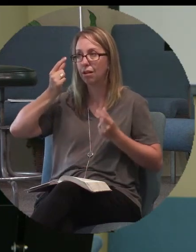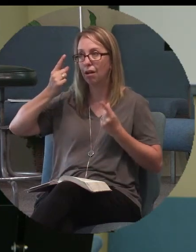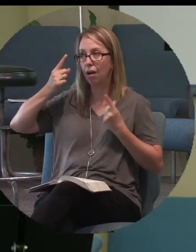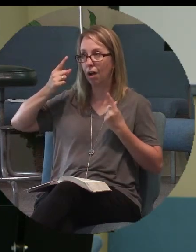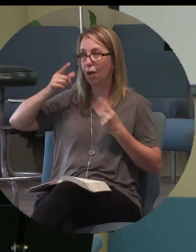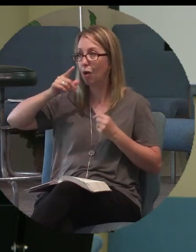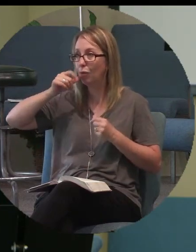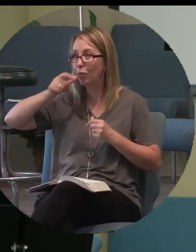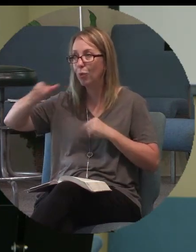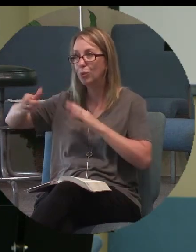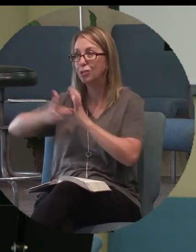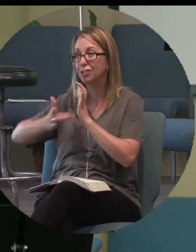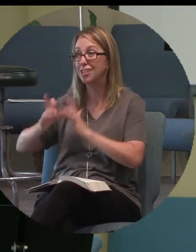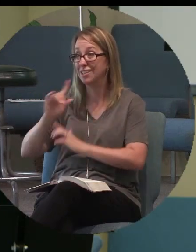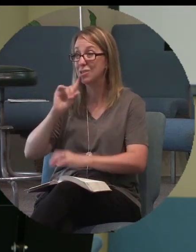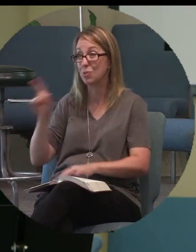was.